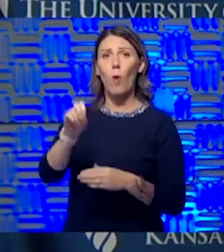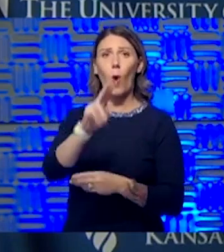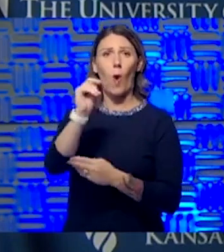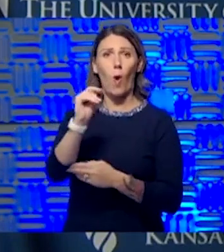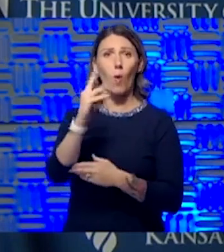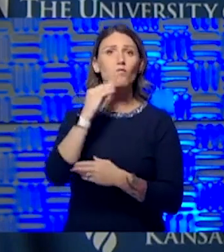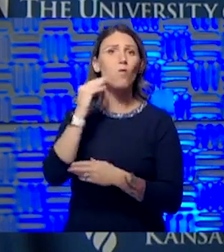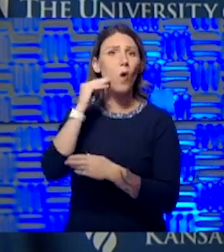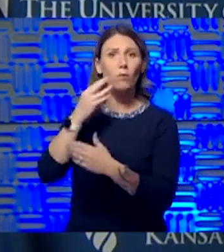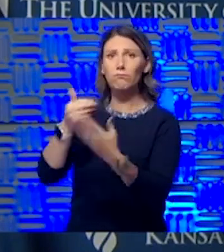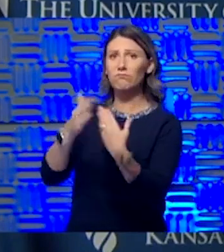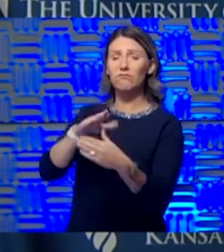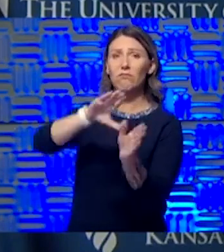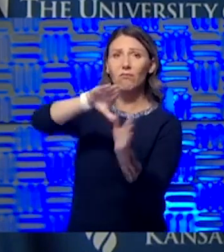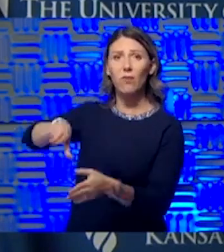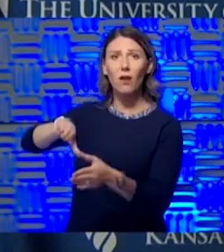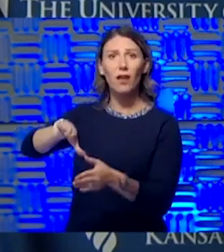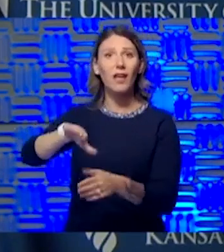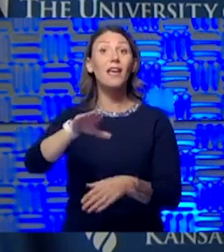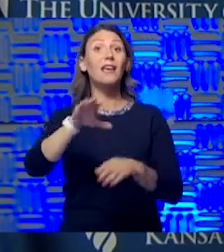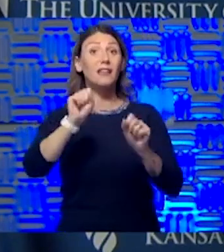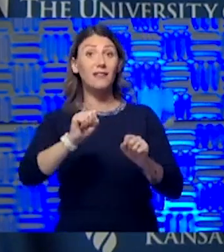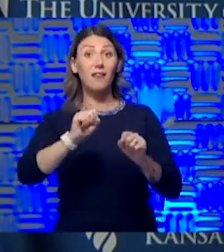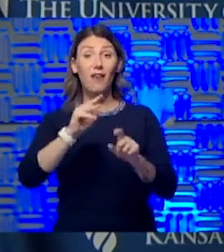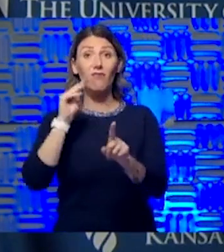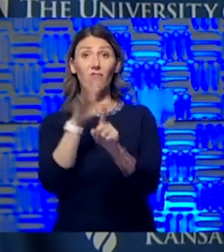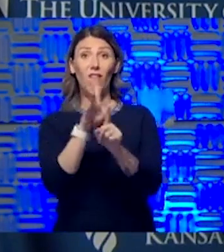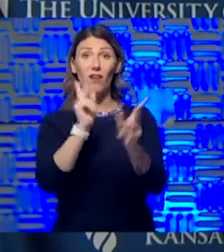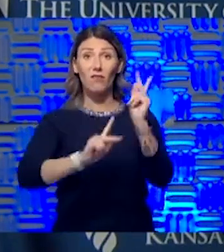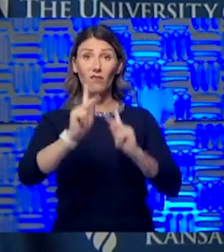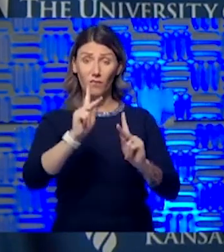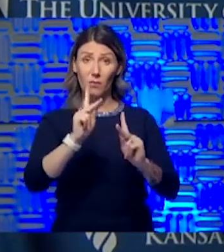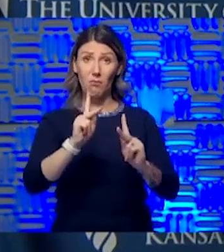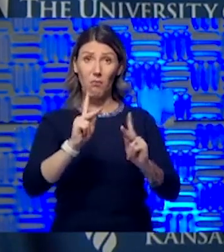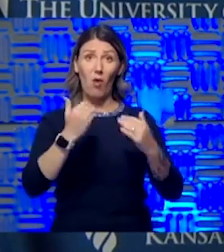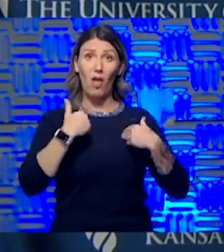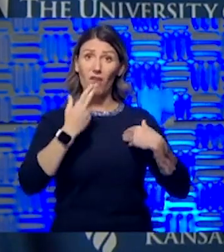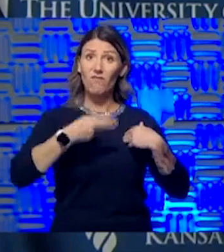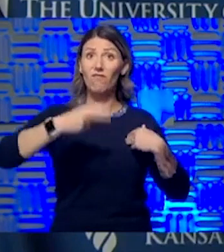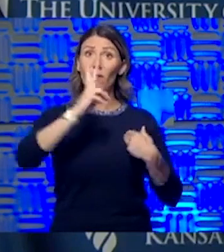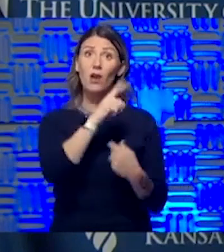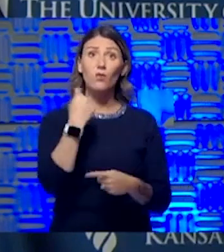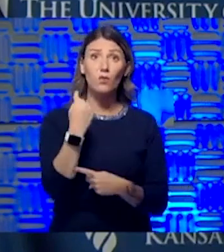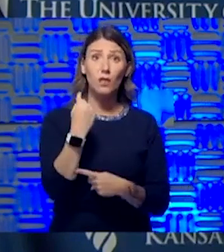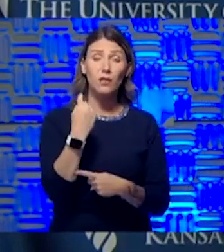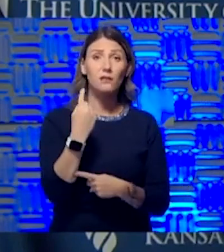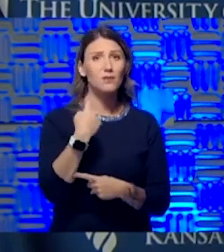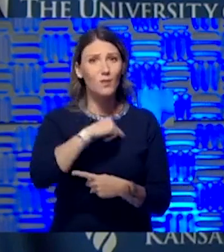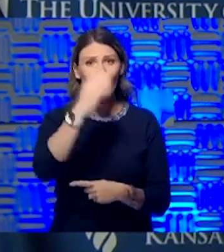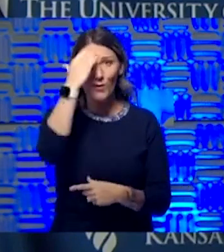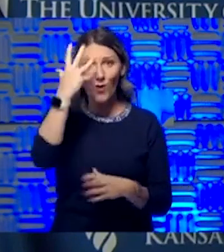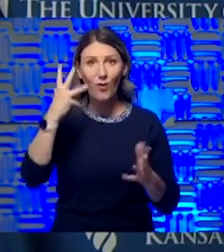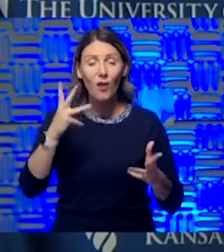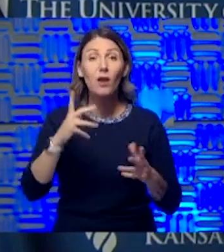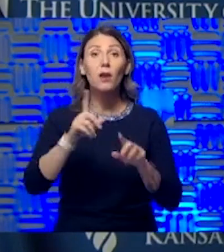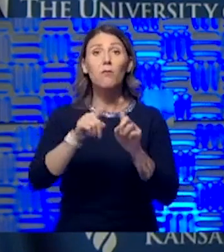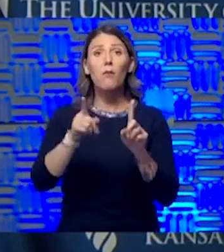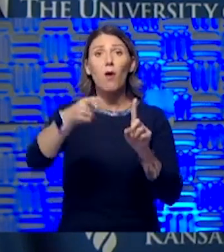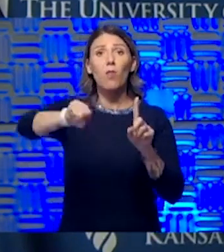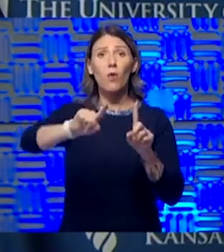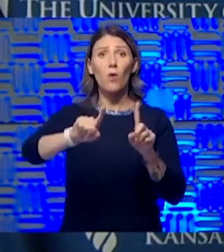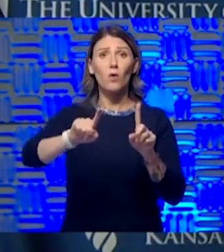life. It really can affect people who are at risk, which we all know. But also those individuals who are